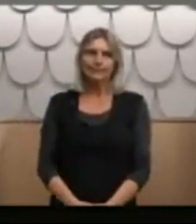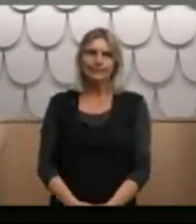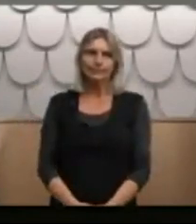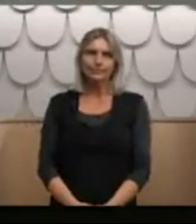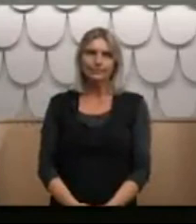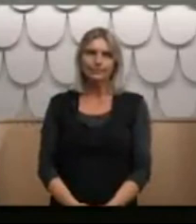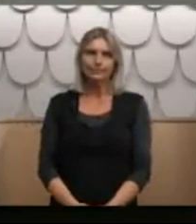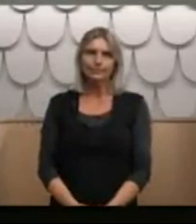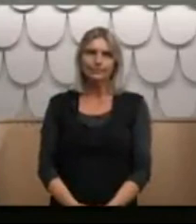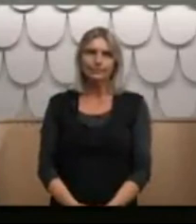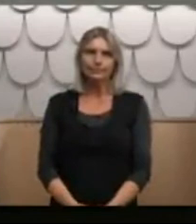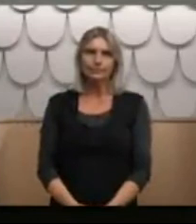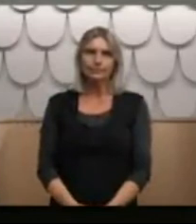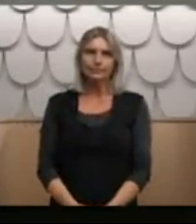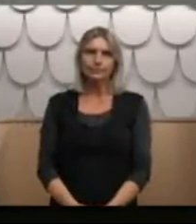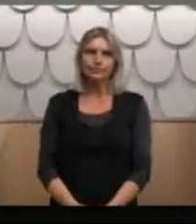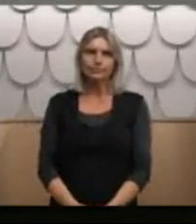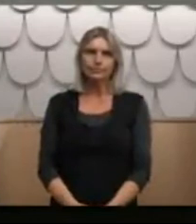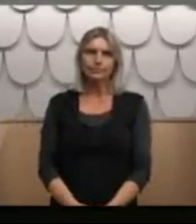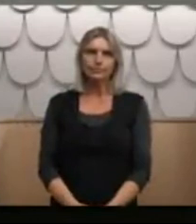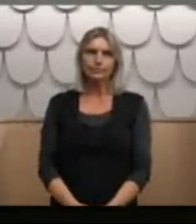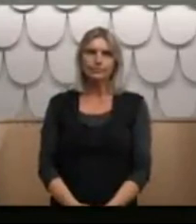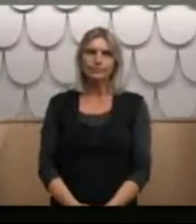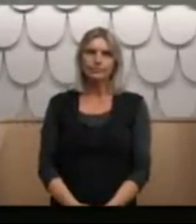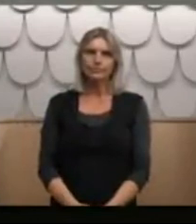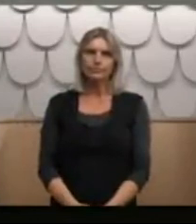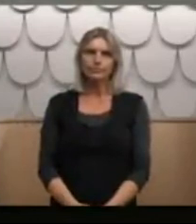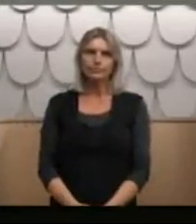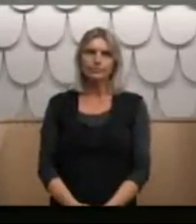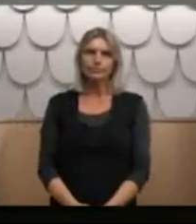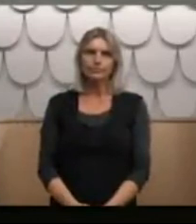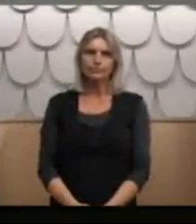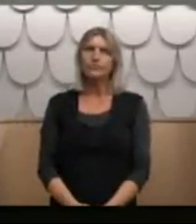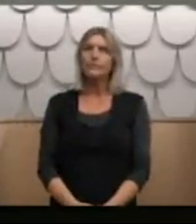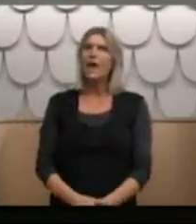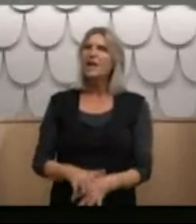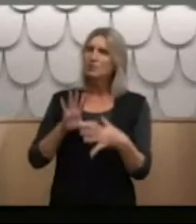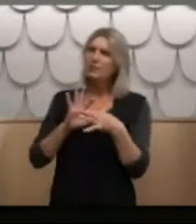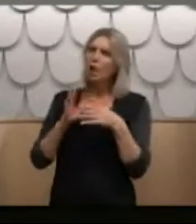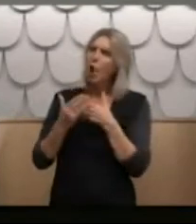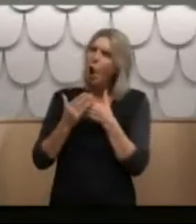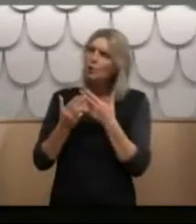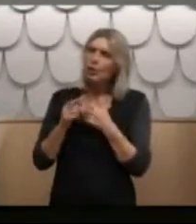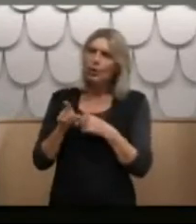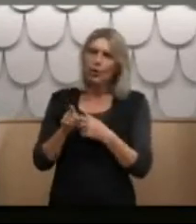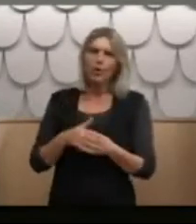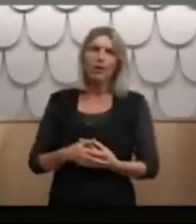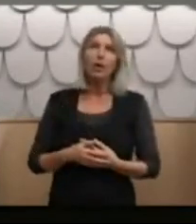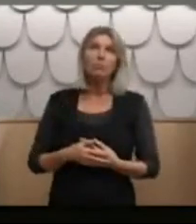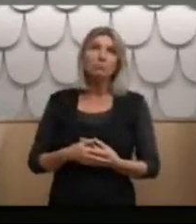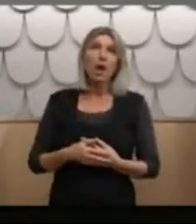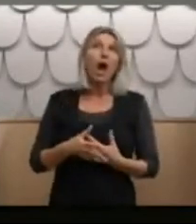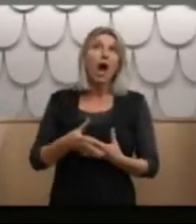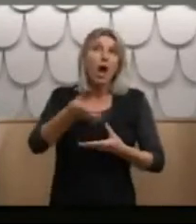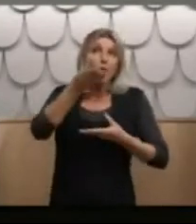hard and trust investment. I was taught to protect myself no matter